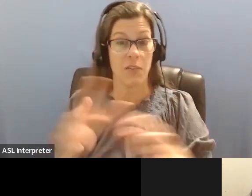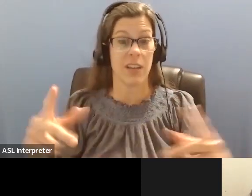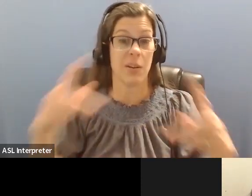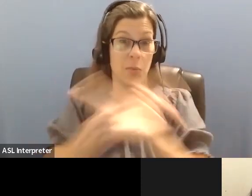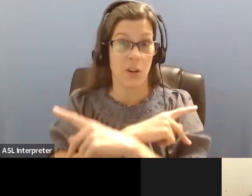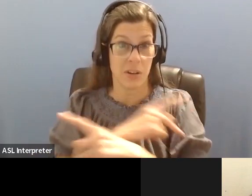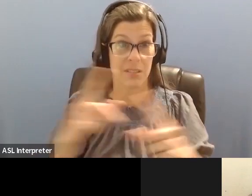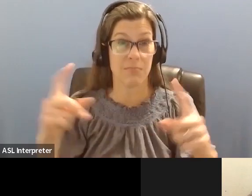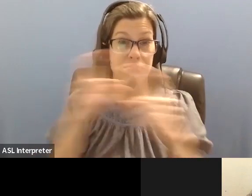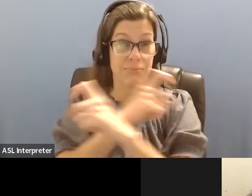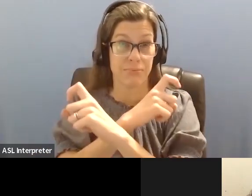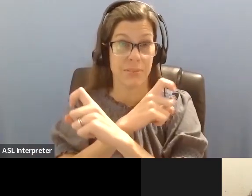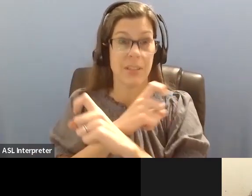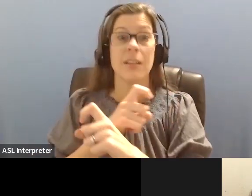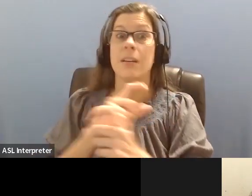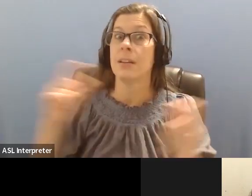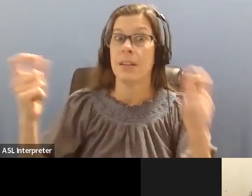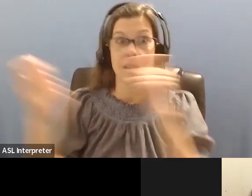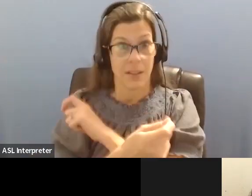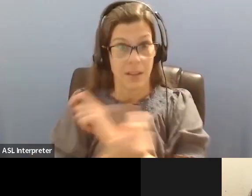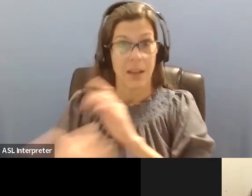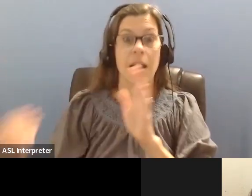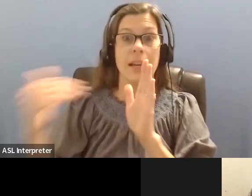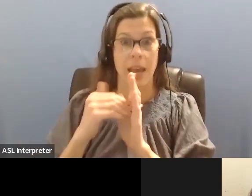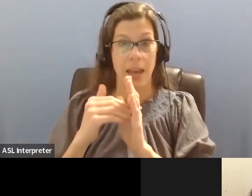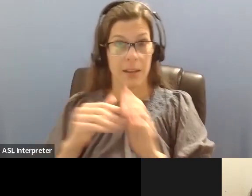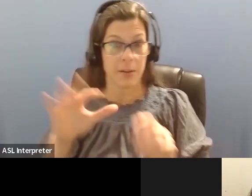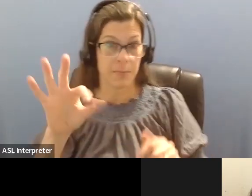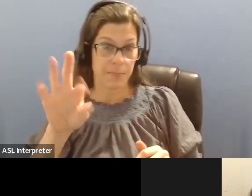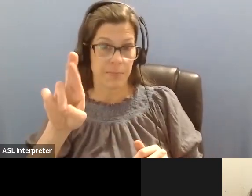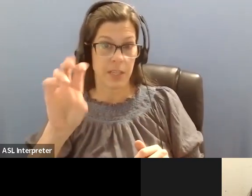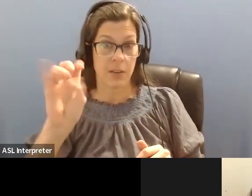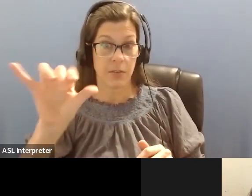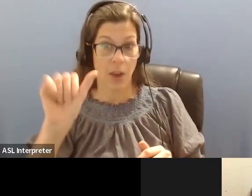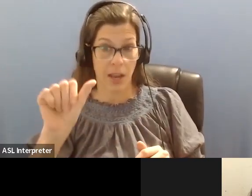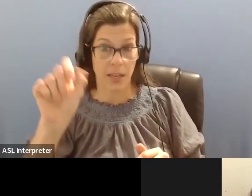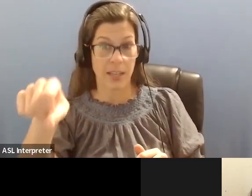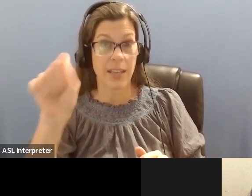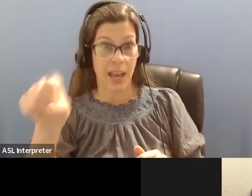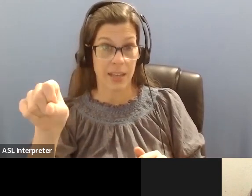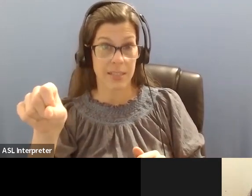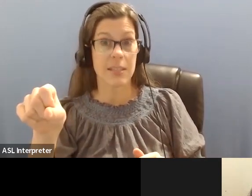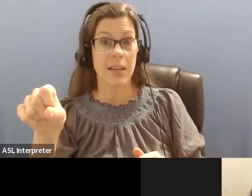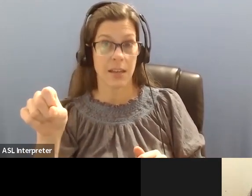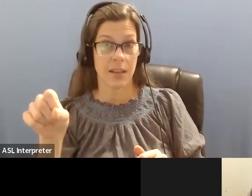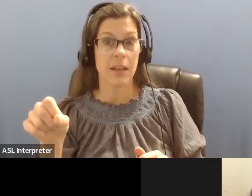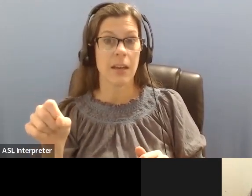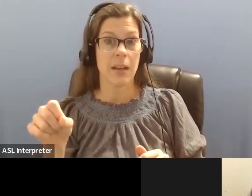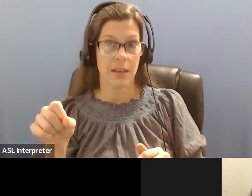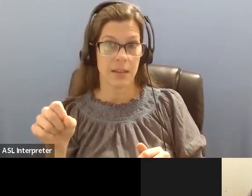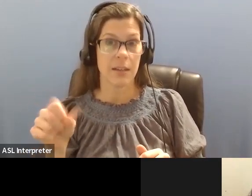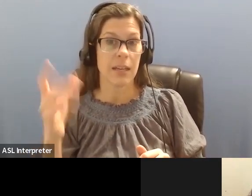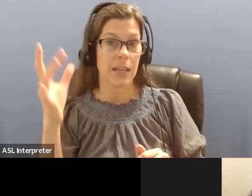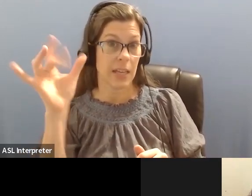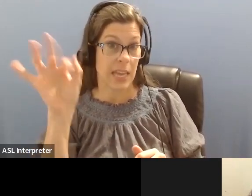disease forces you to. Sure, sure. So before we go back to that, let's circle back a little bit